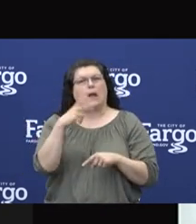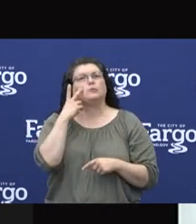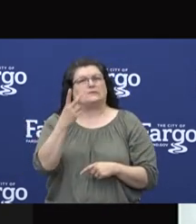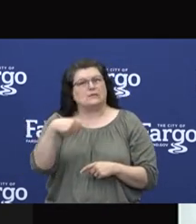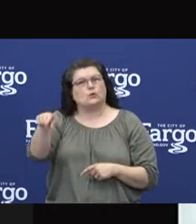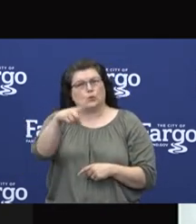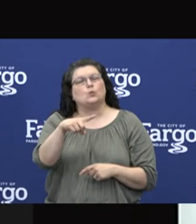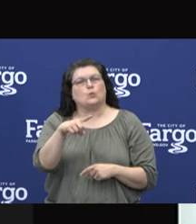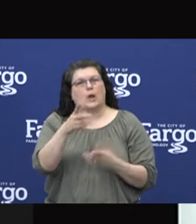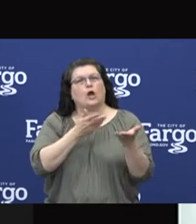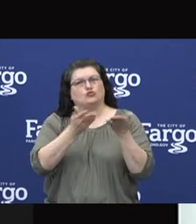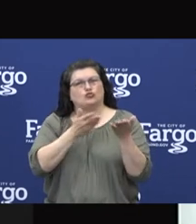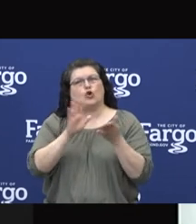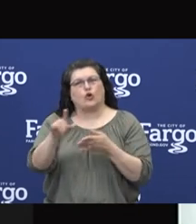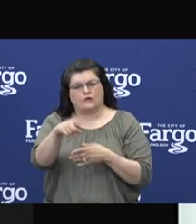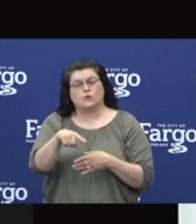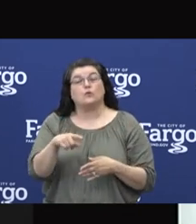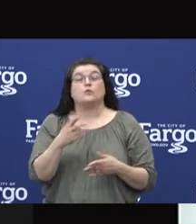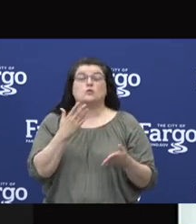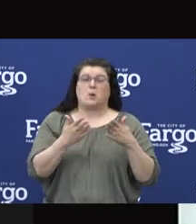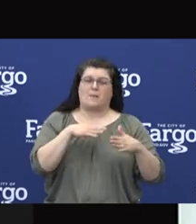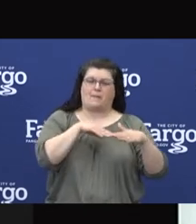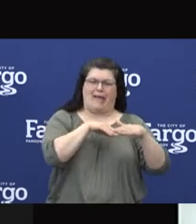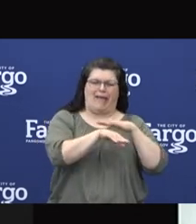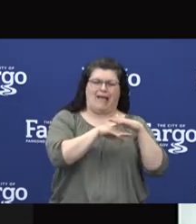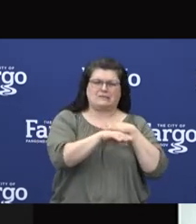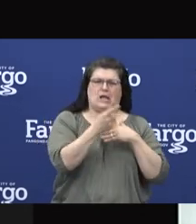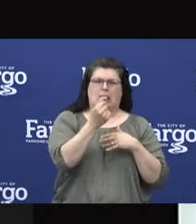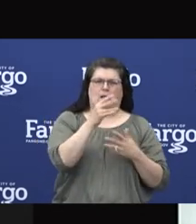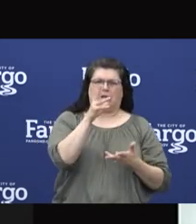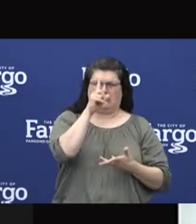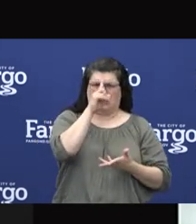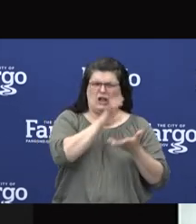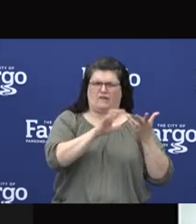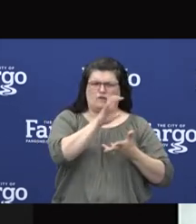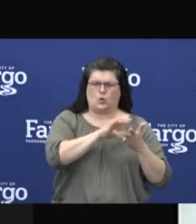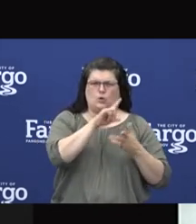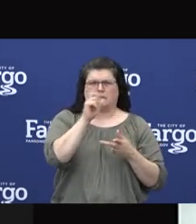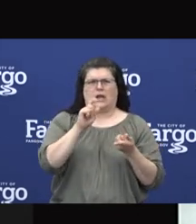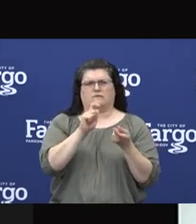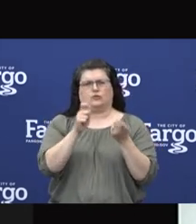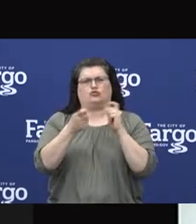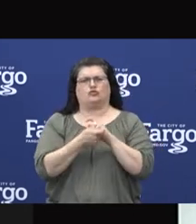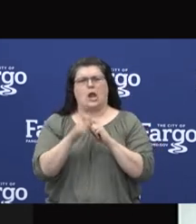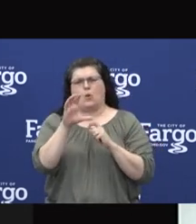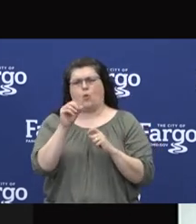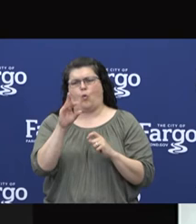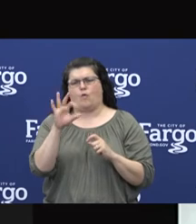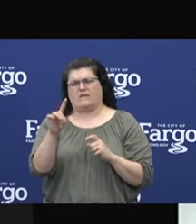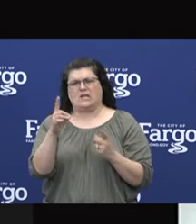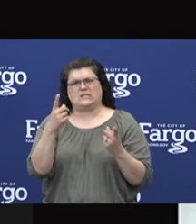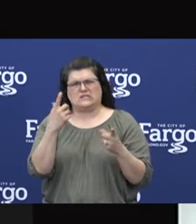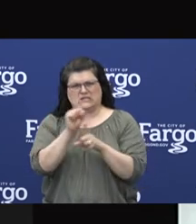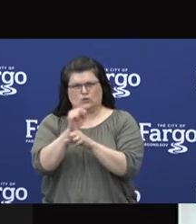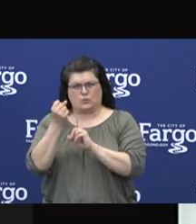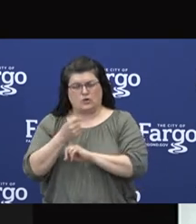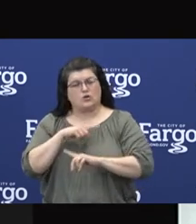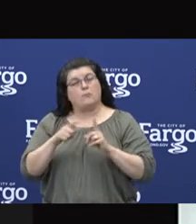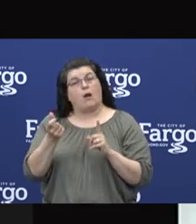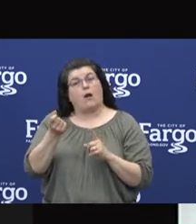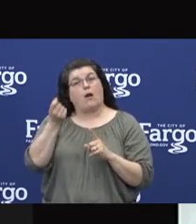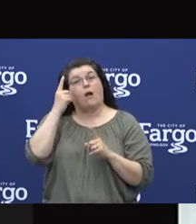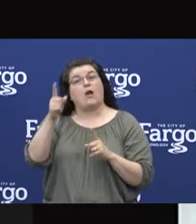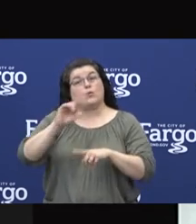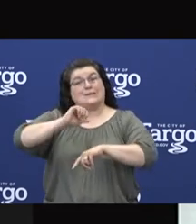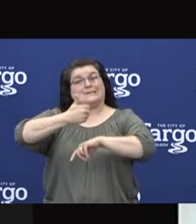We understand that access can be a little bit confusing with some of the recent changes due to our COVID pandemic. Just to remind people, you can